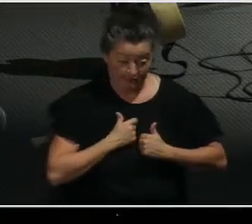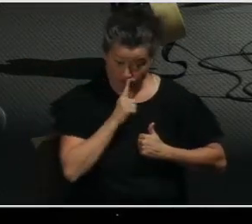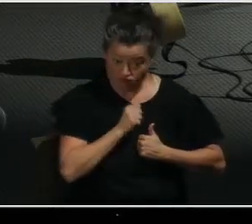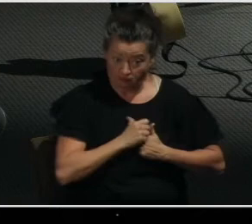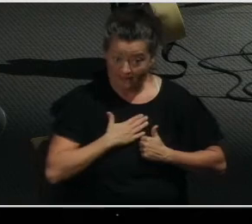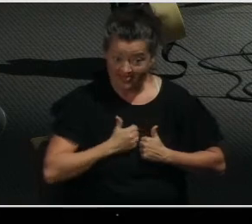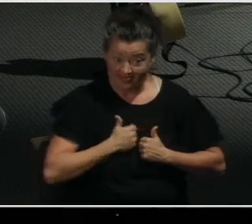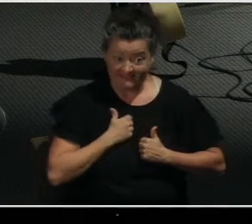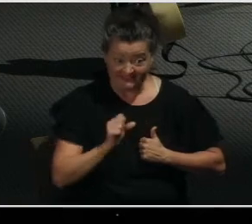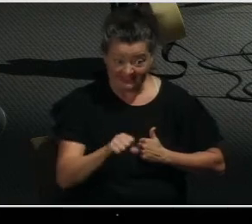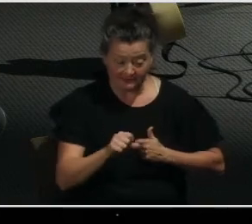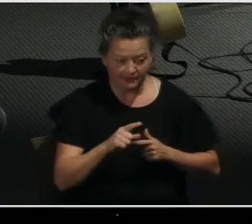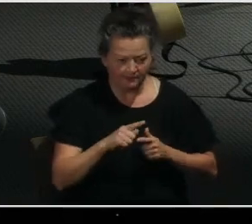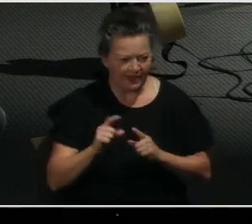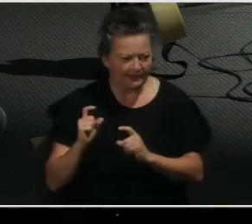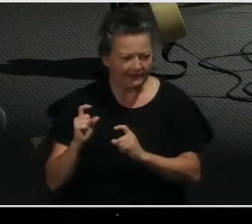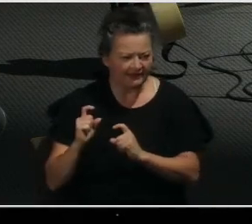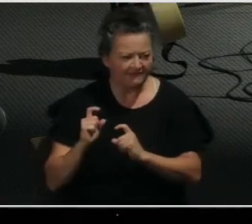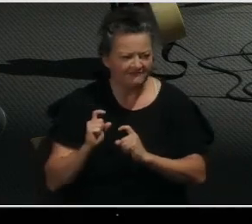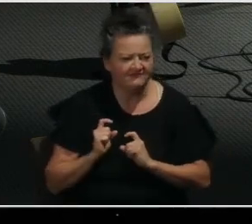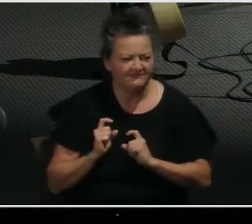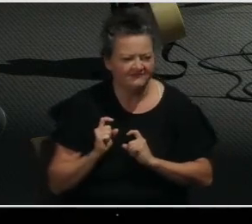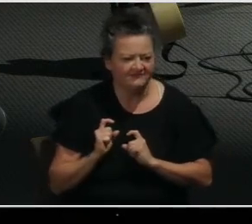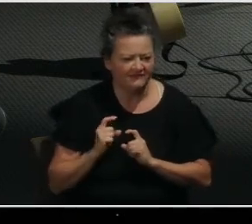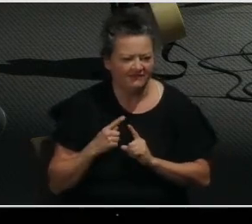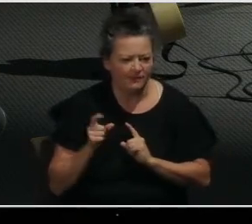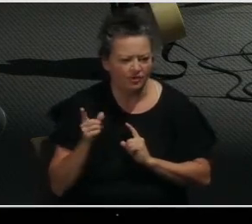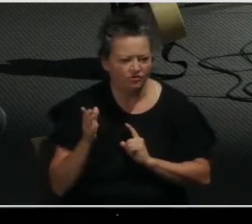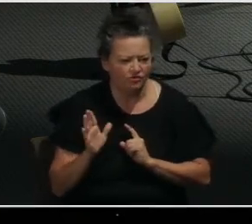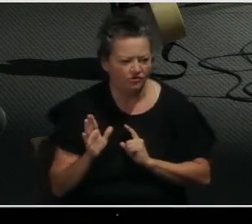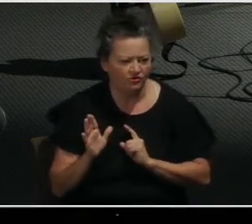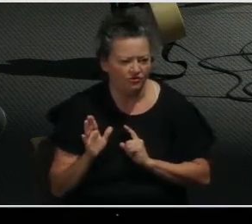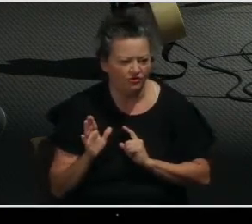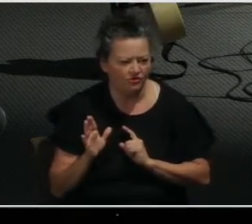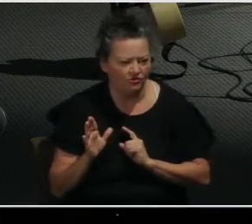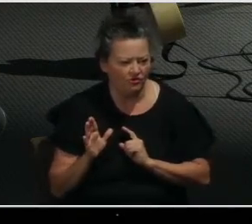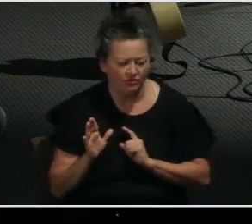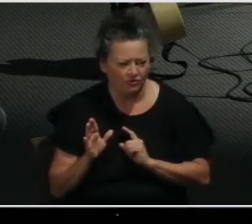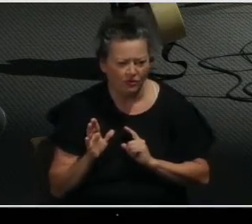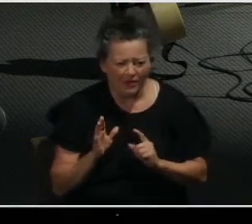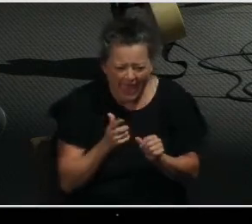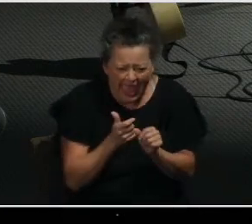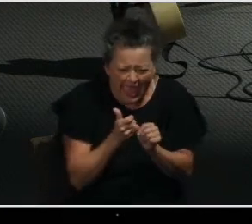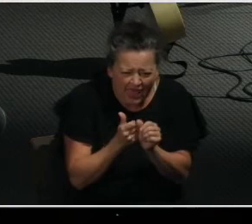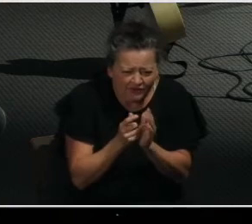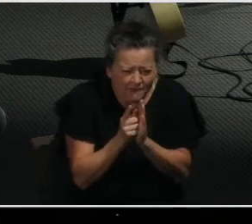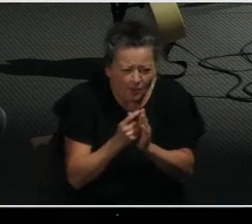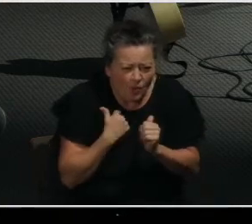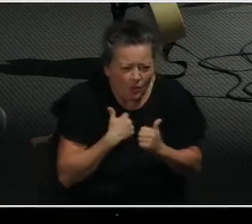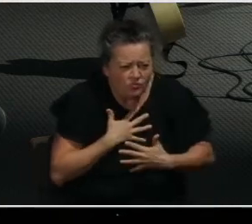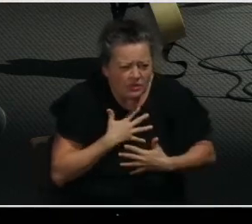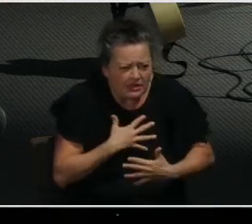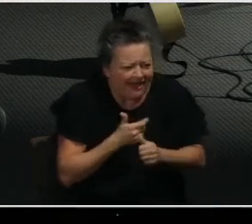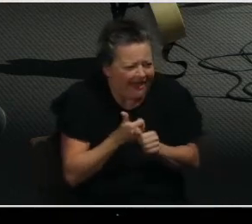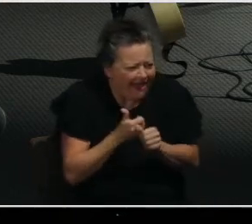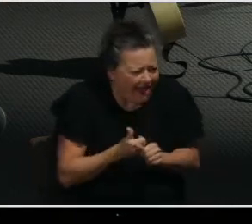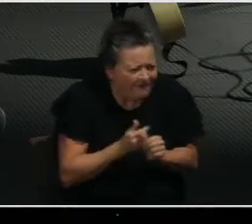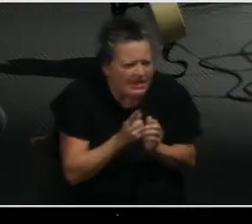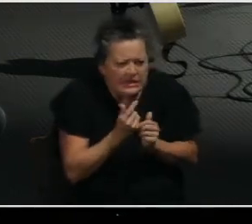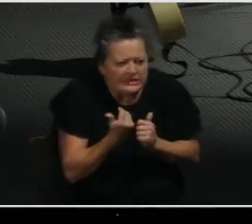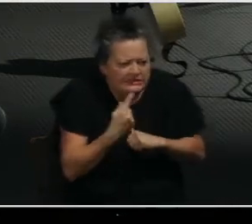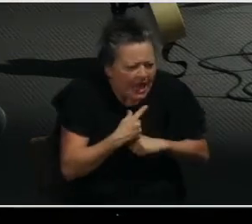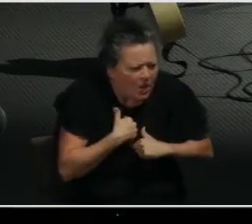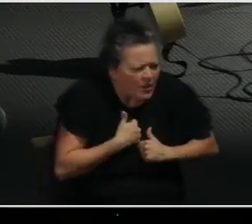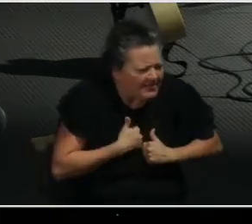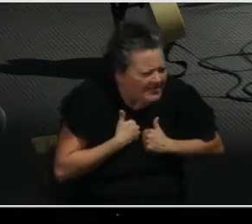from God. Every breath we take is a gift. Every day we live is a gift. God is the